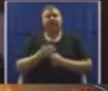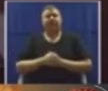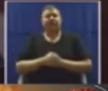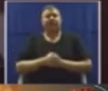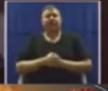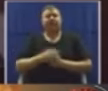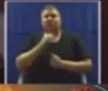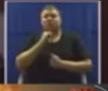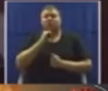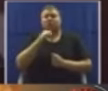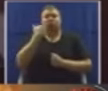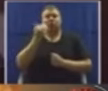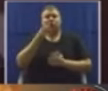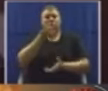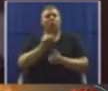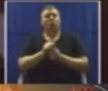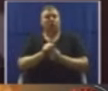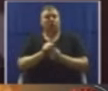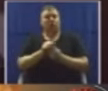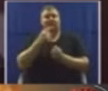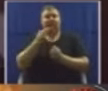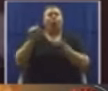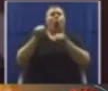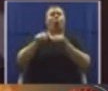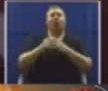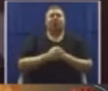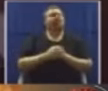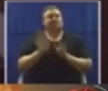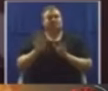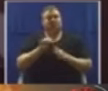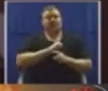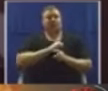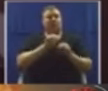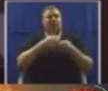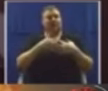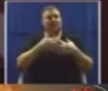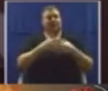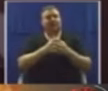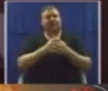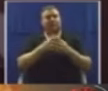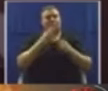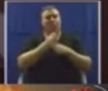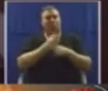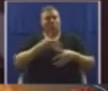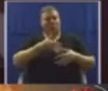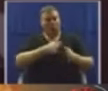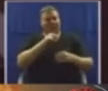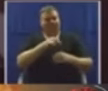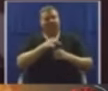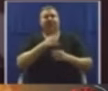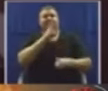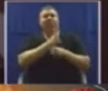want to be conclusive, that is why we have set up this testing, this work stream to verify